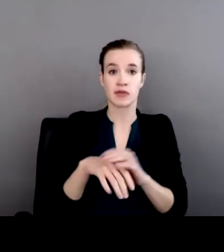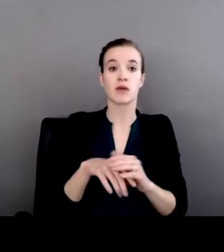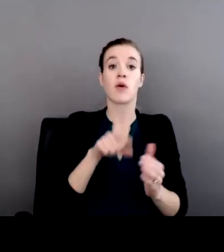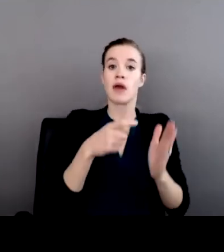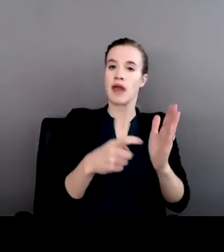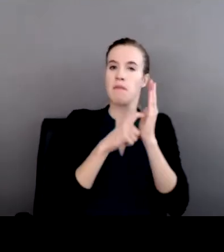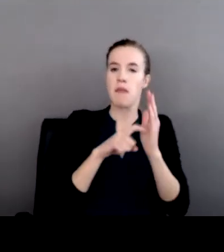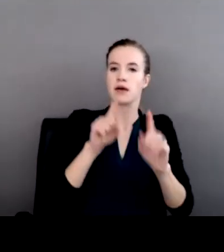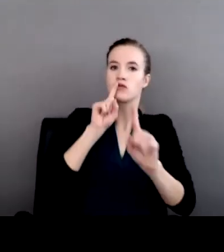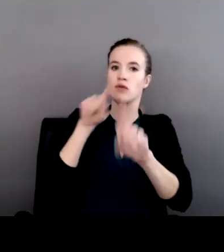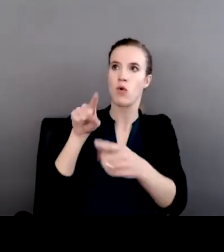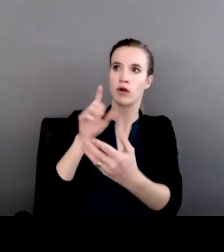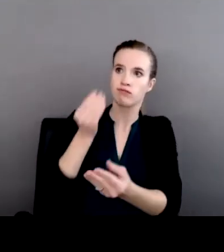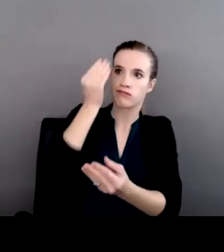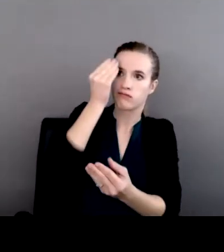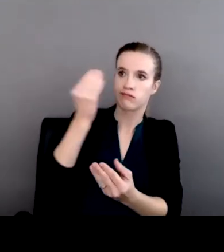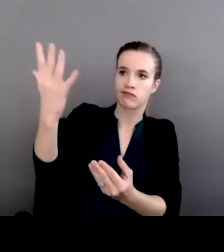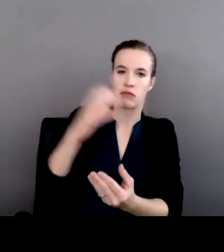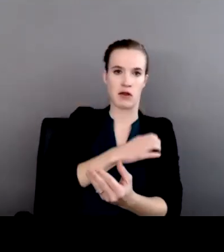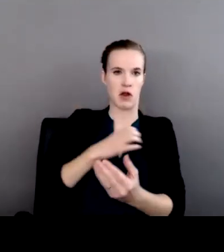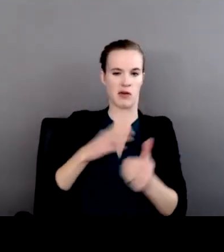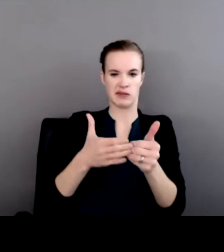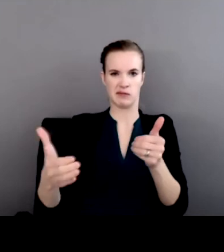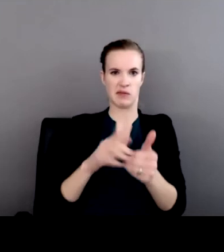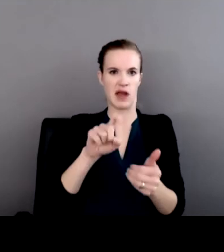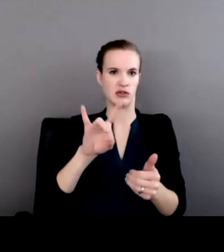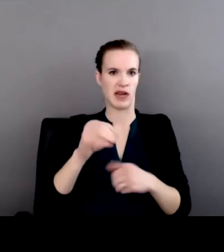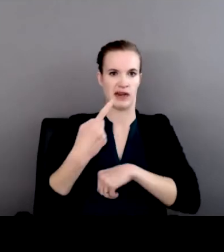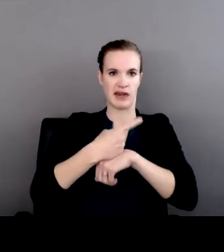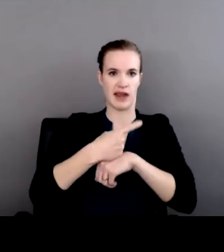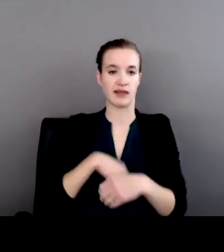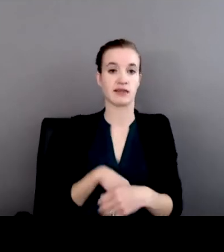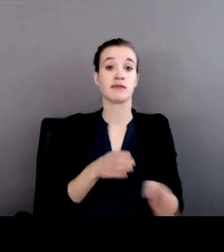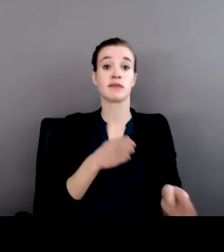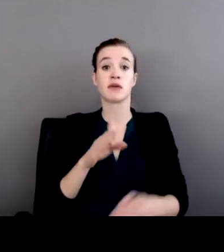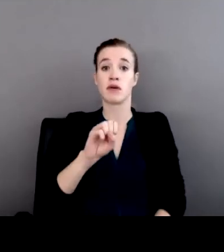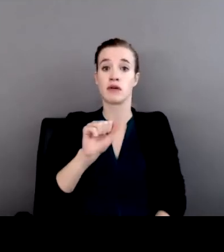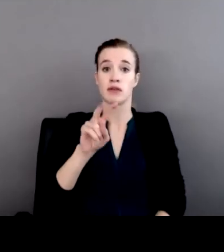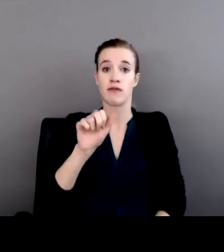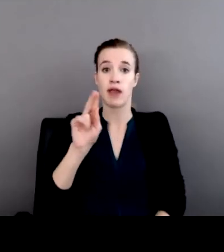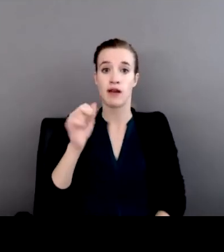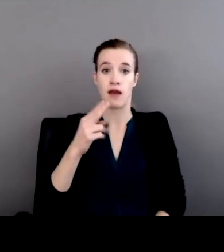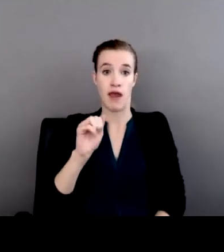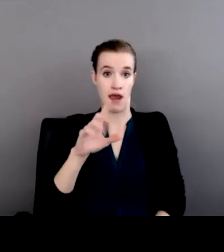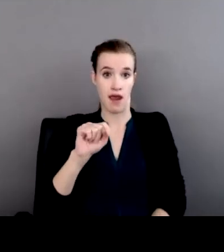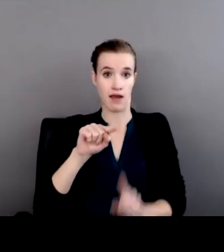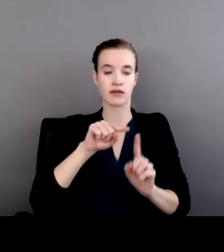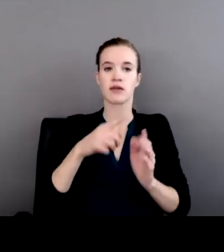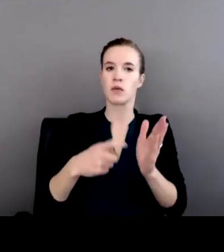180 days. For instance, Savannah's Act requires the Justice Department to report